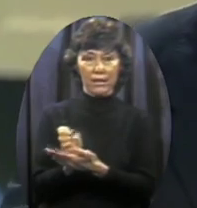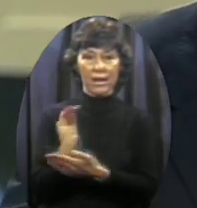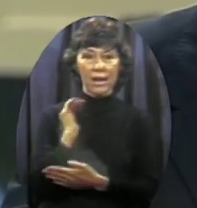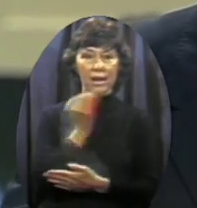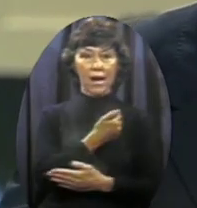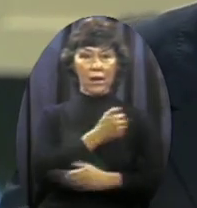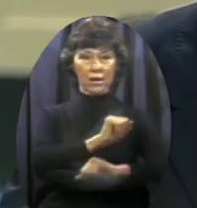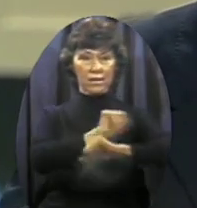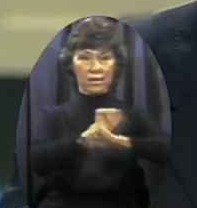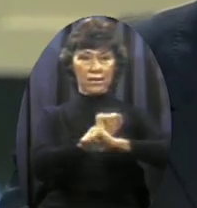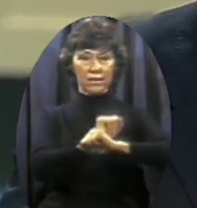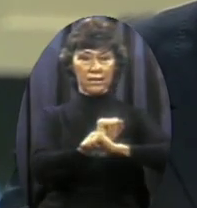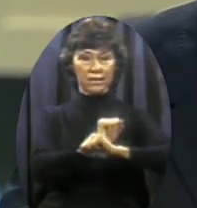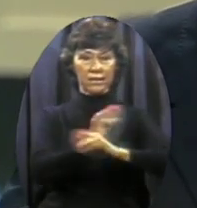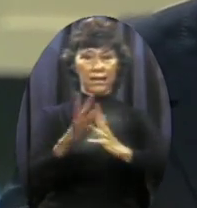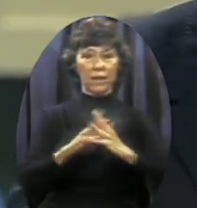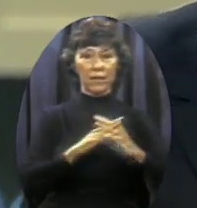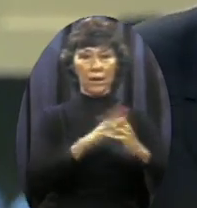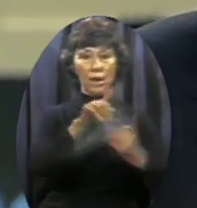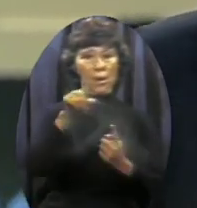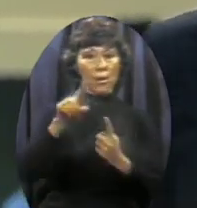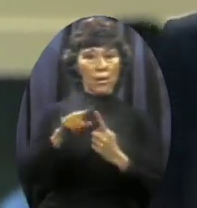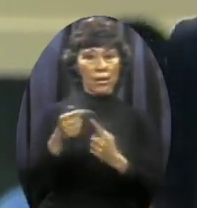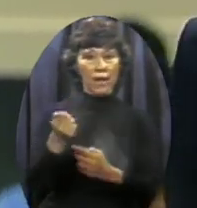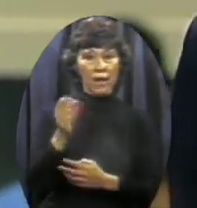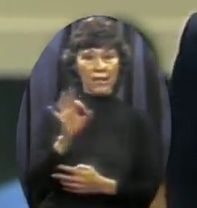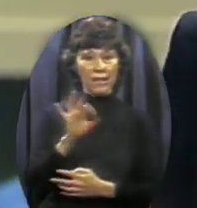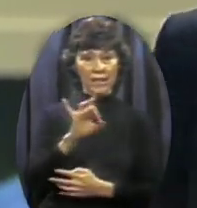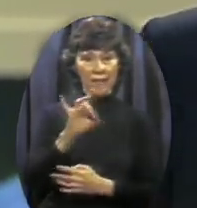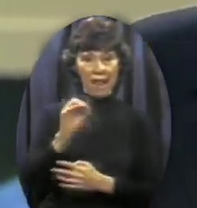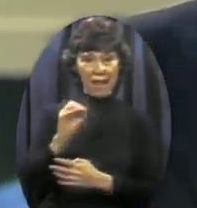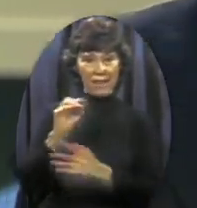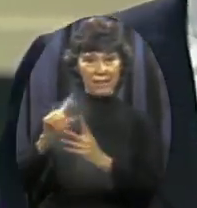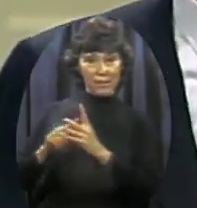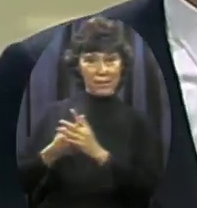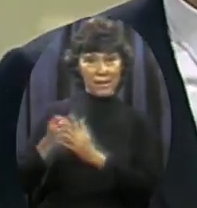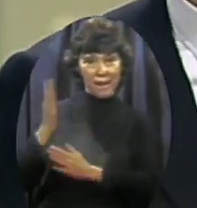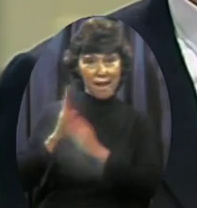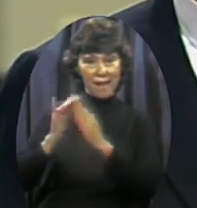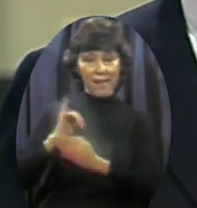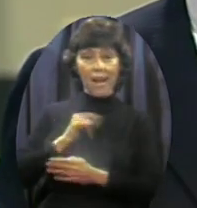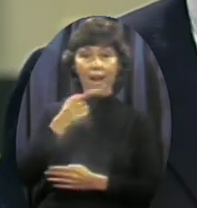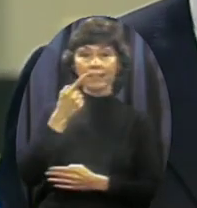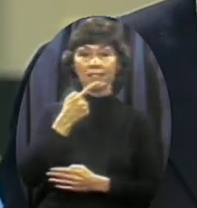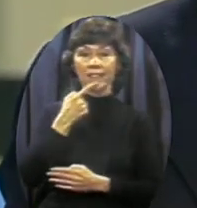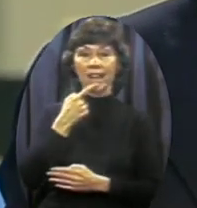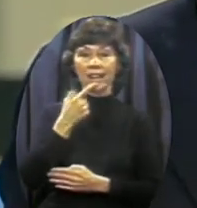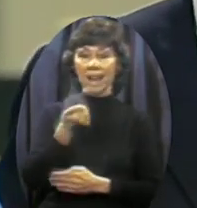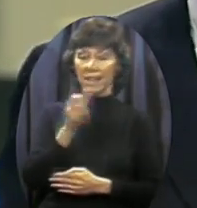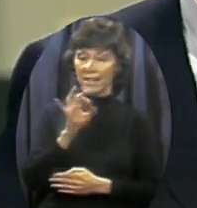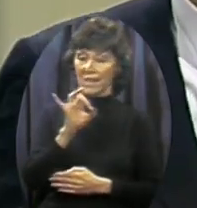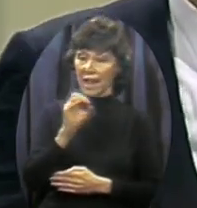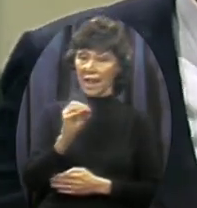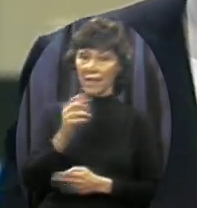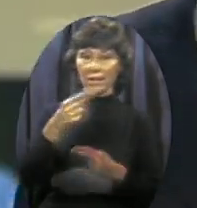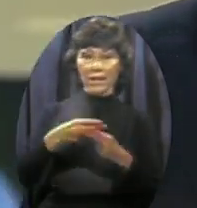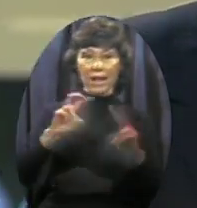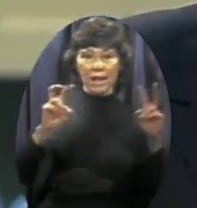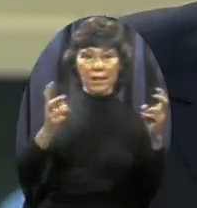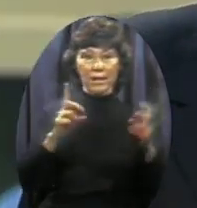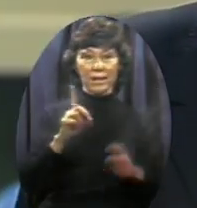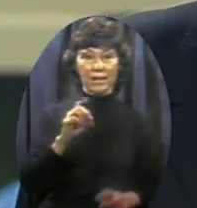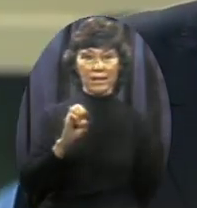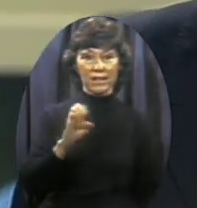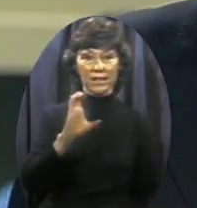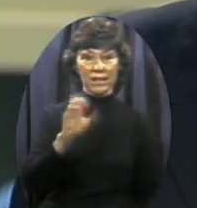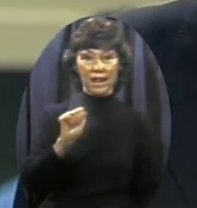1980s began I predicted that the 1980s would be called a decade of destiny By many Because it